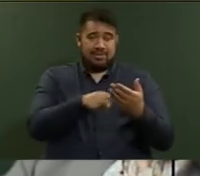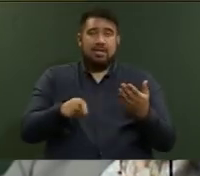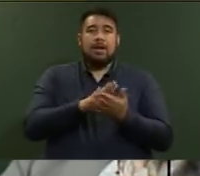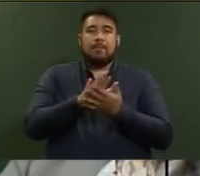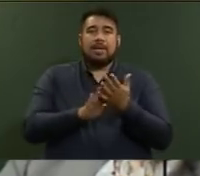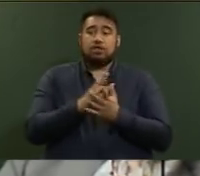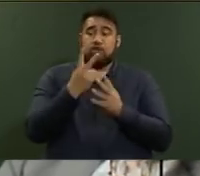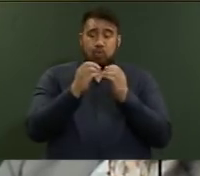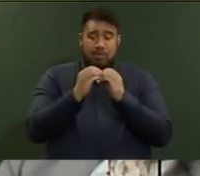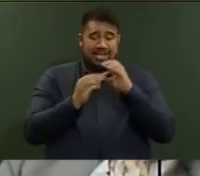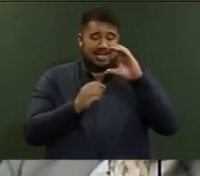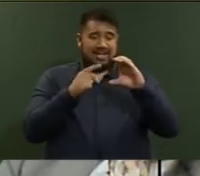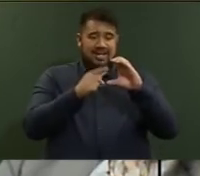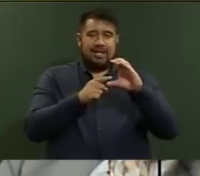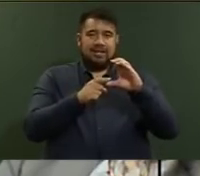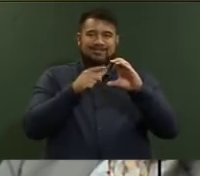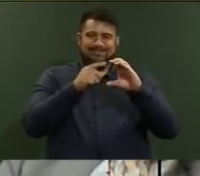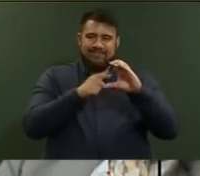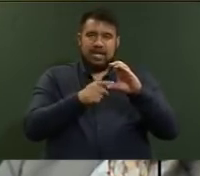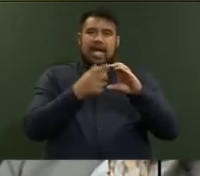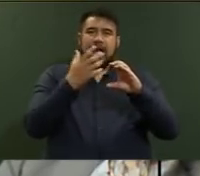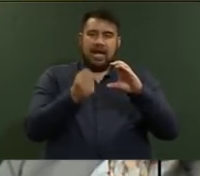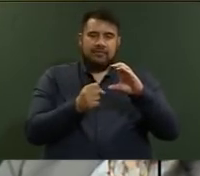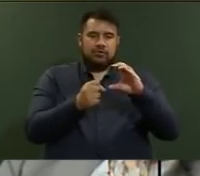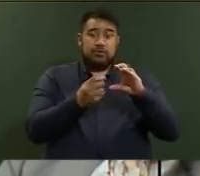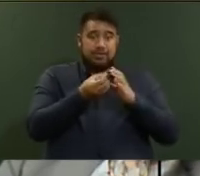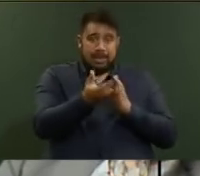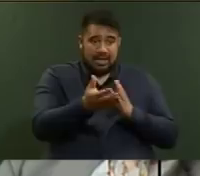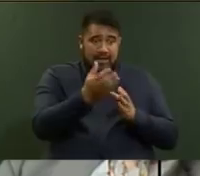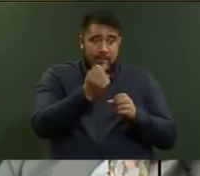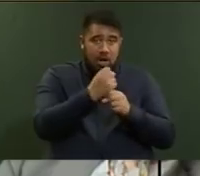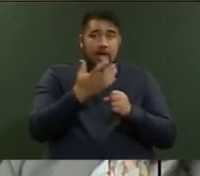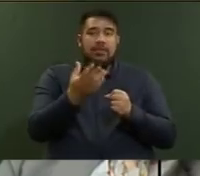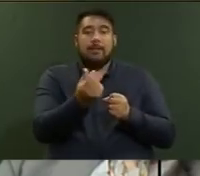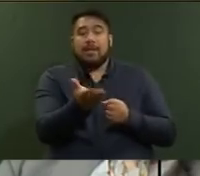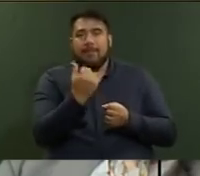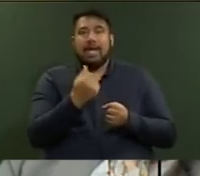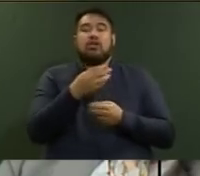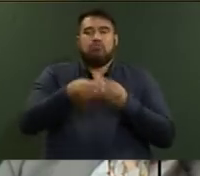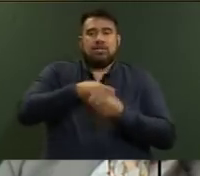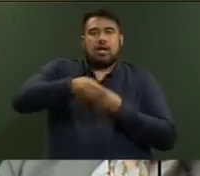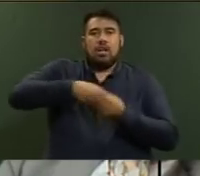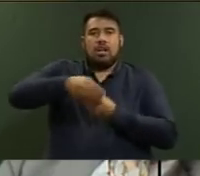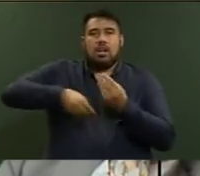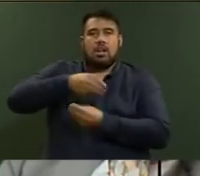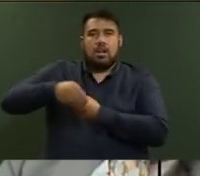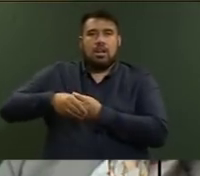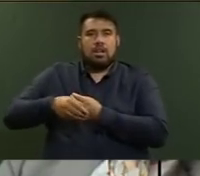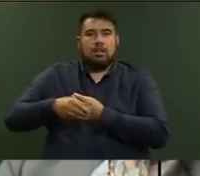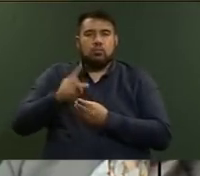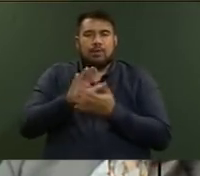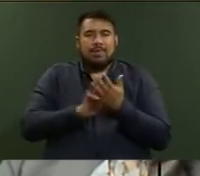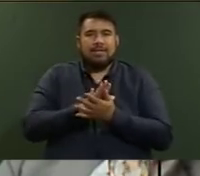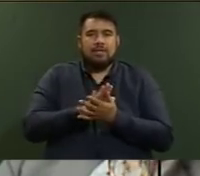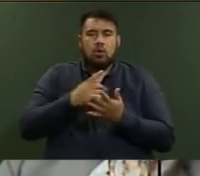on its own will have to be recycled over and over again and we will be partnering with iwi, we will